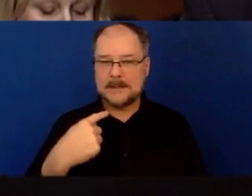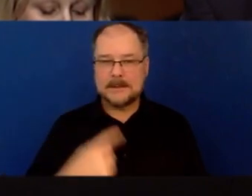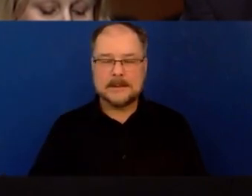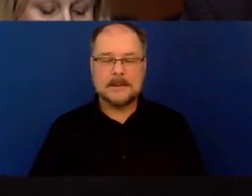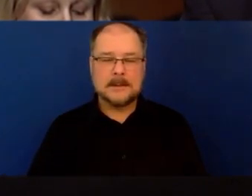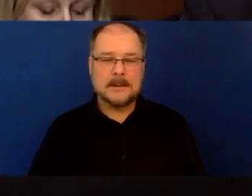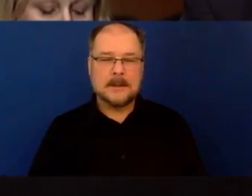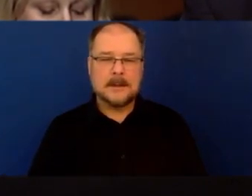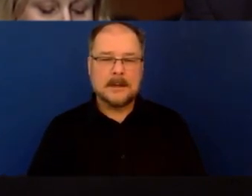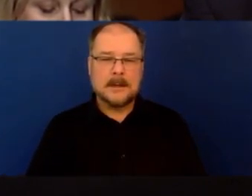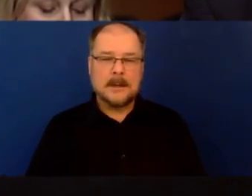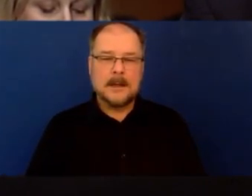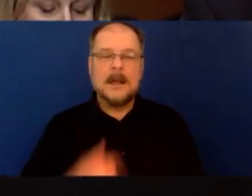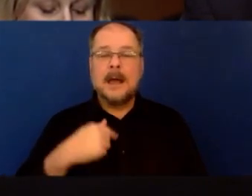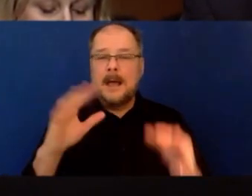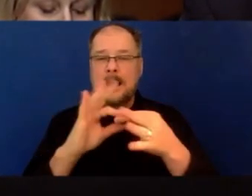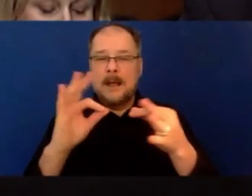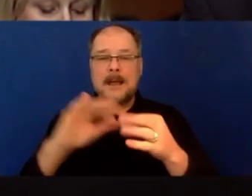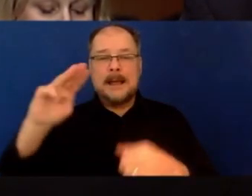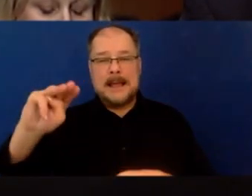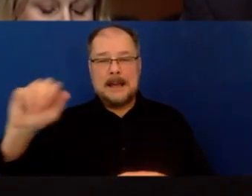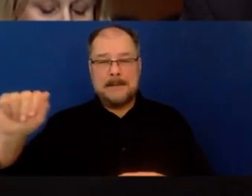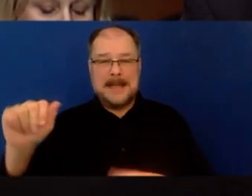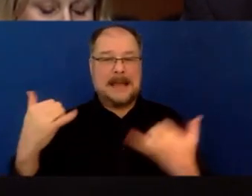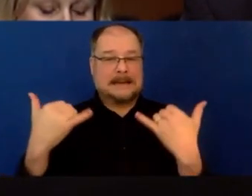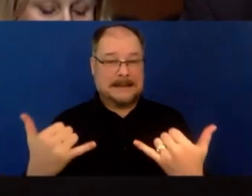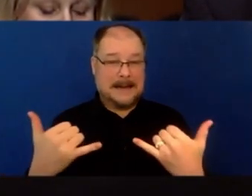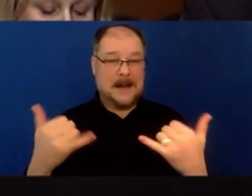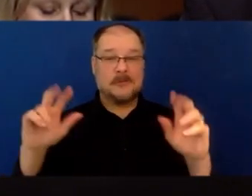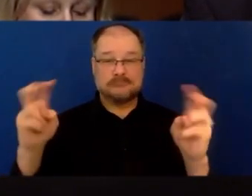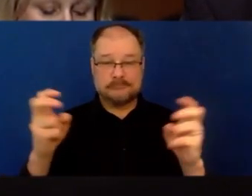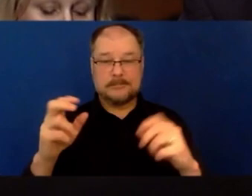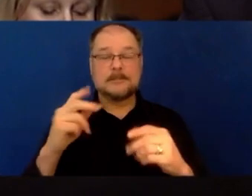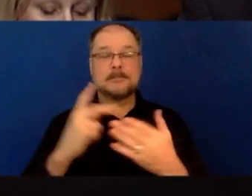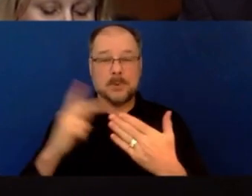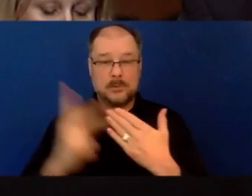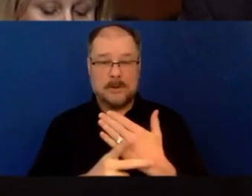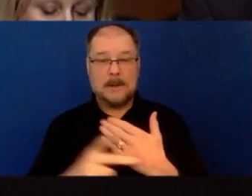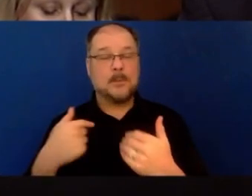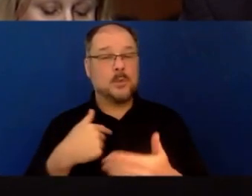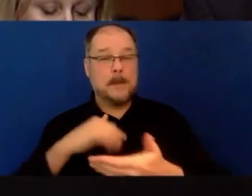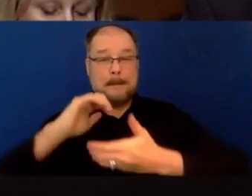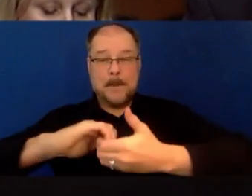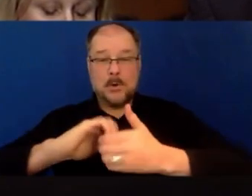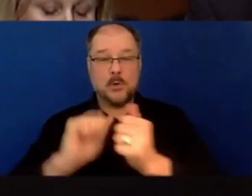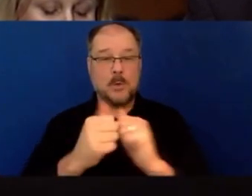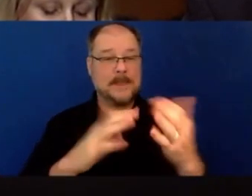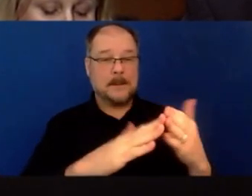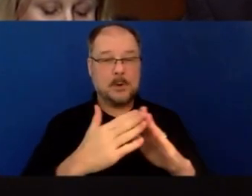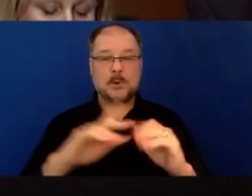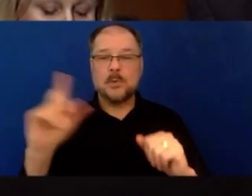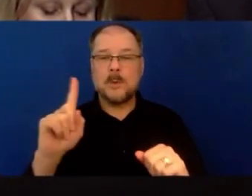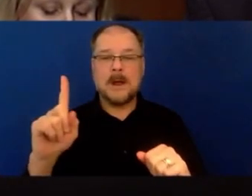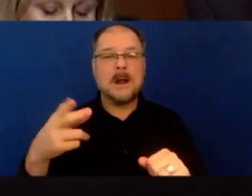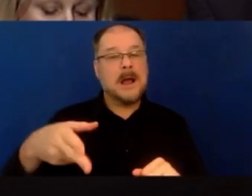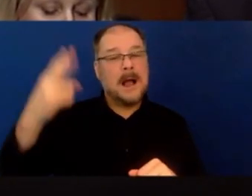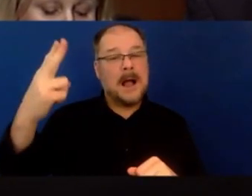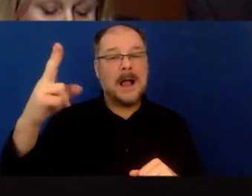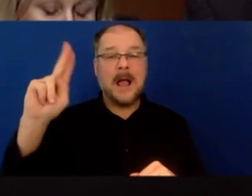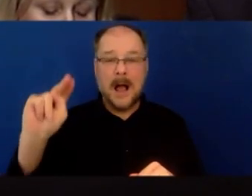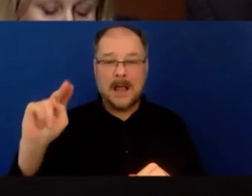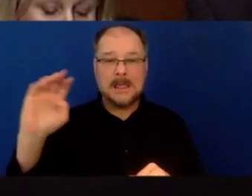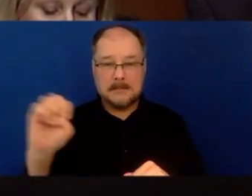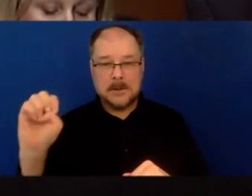I mentioned the MA Now program, which is one where we partner with our communities where there's high unemployment or underemployment to